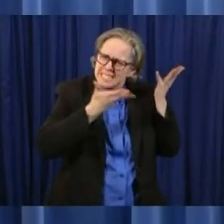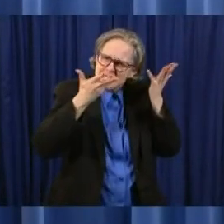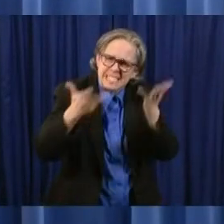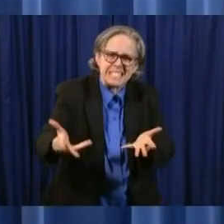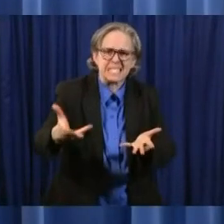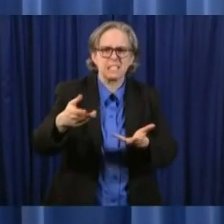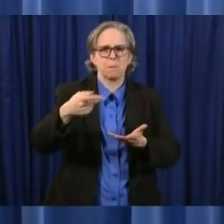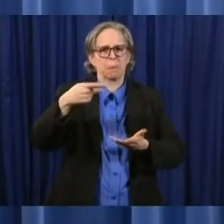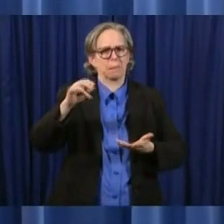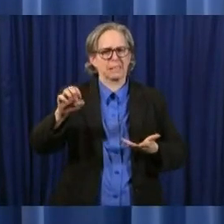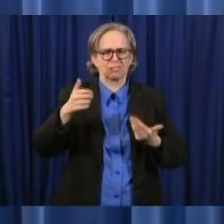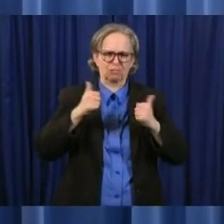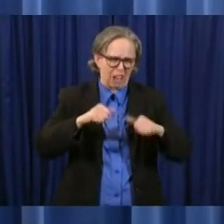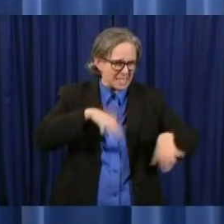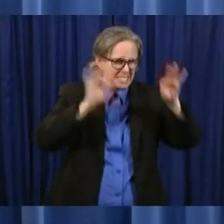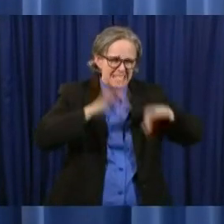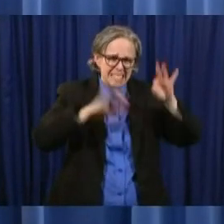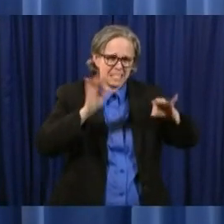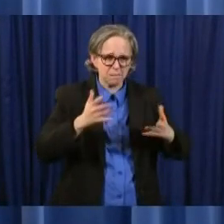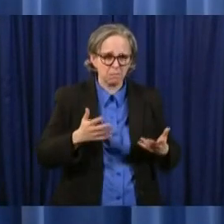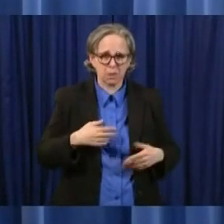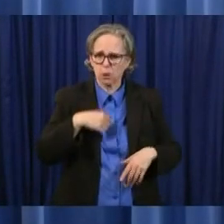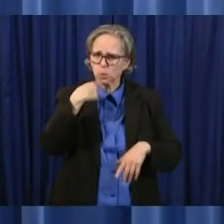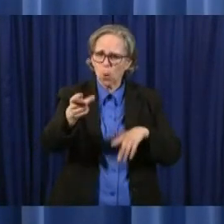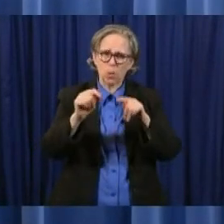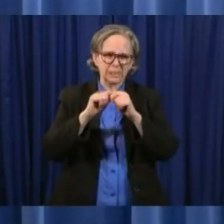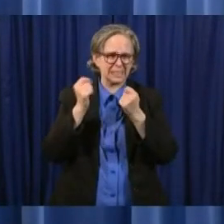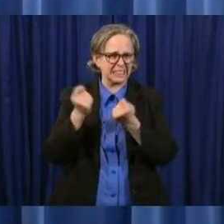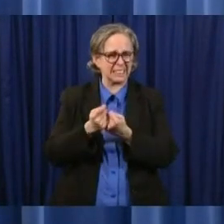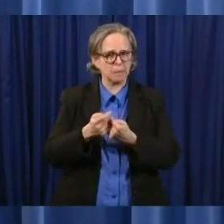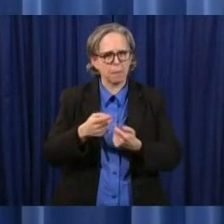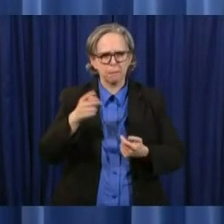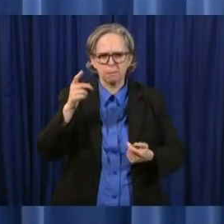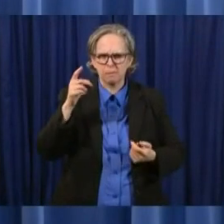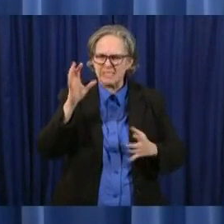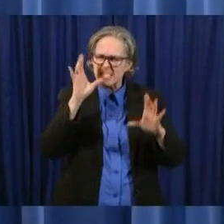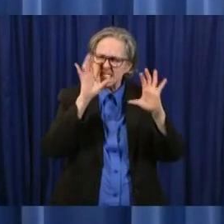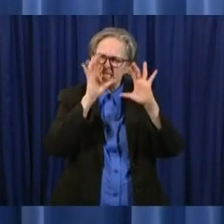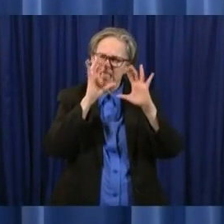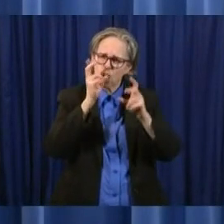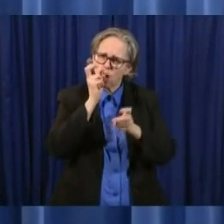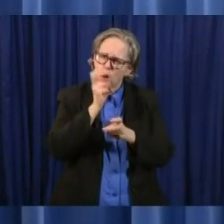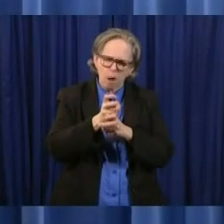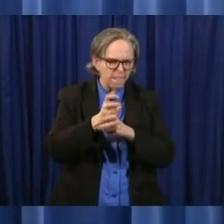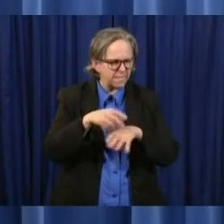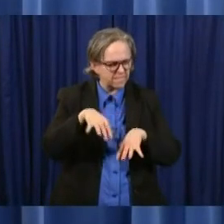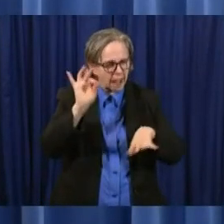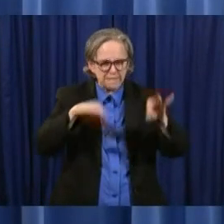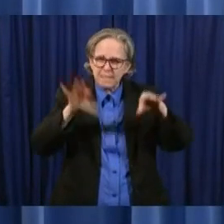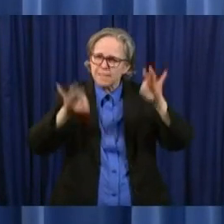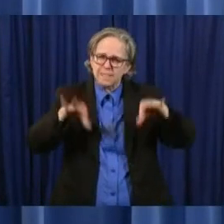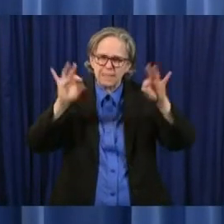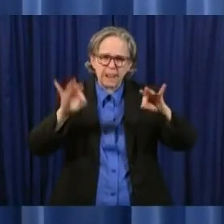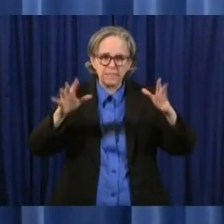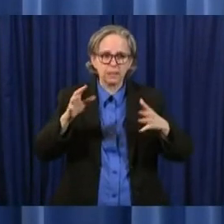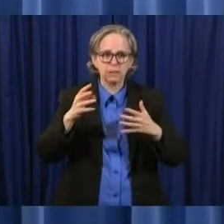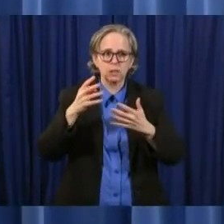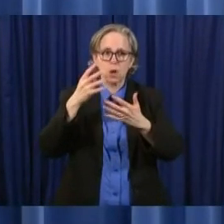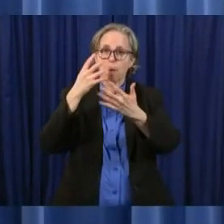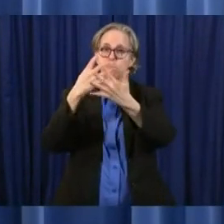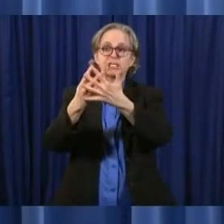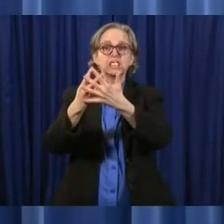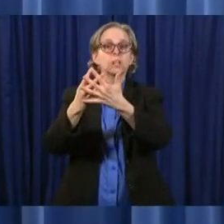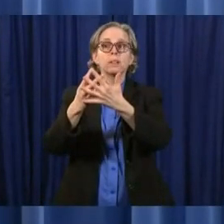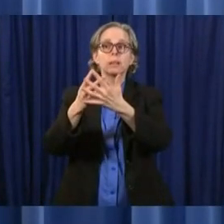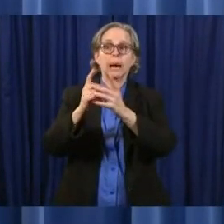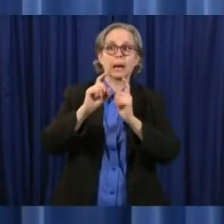team we need to go after this the ppe and that our prisons are a top priority i've also made it clear to our team